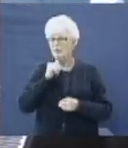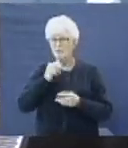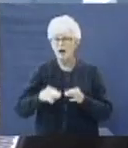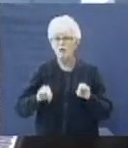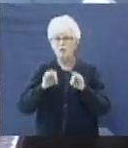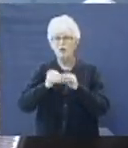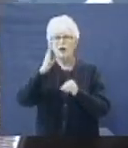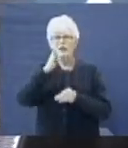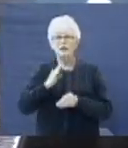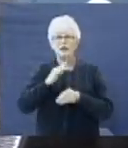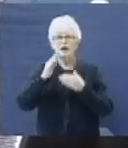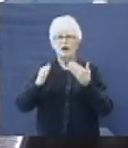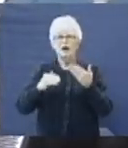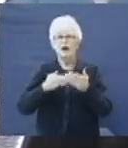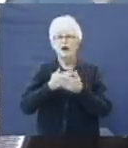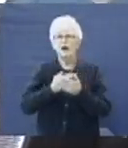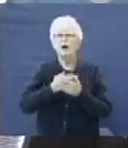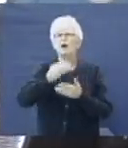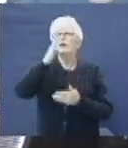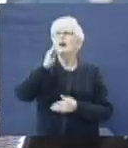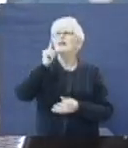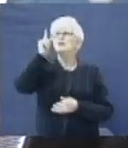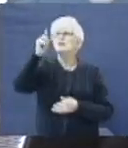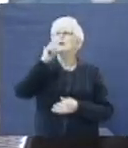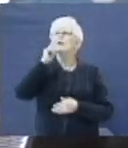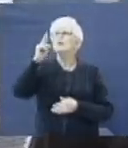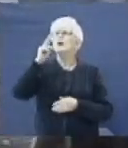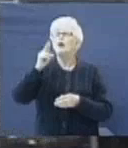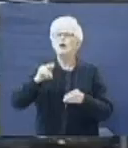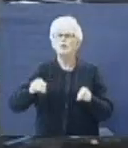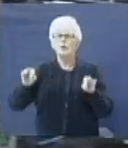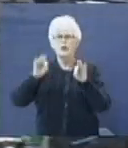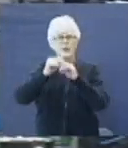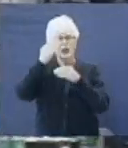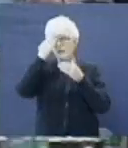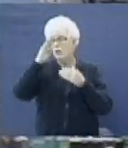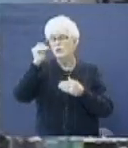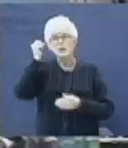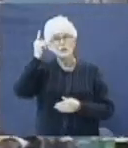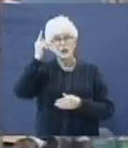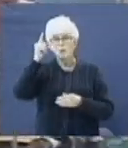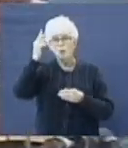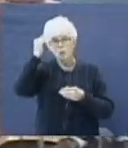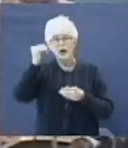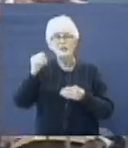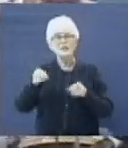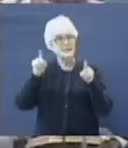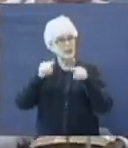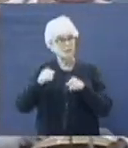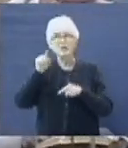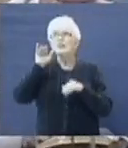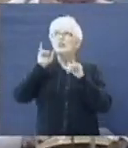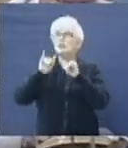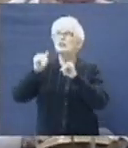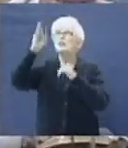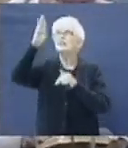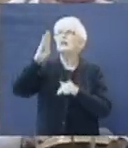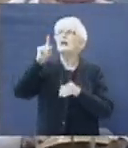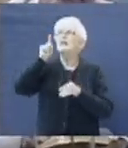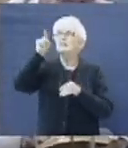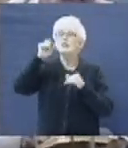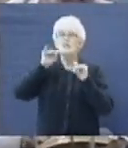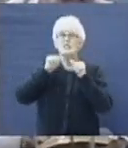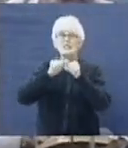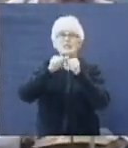worthy, God. Oh, but you're worthy, God. I don't know why all this happened, but you're still God and you're still